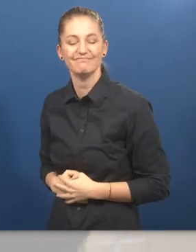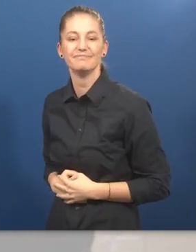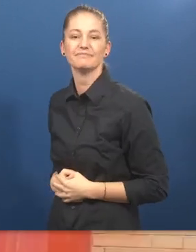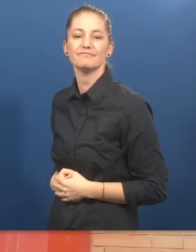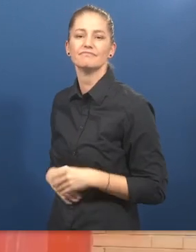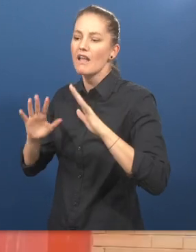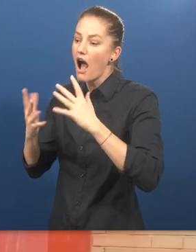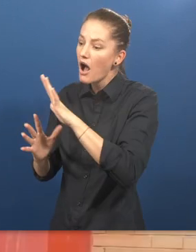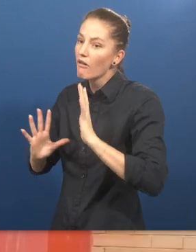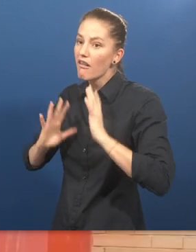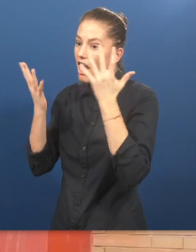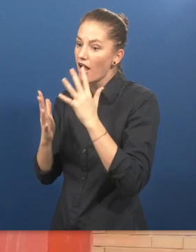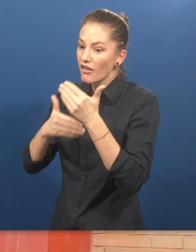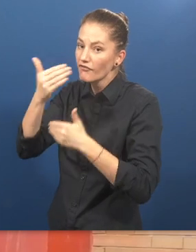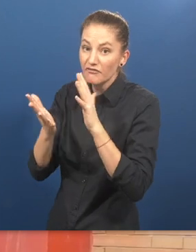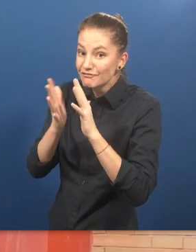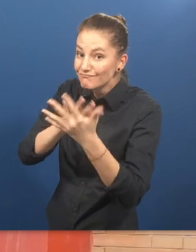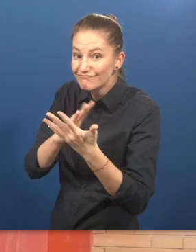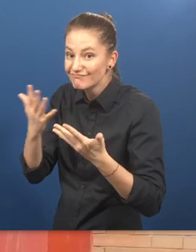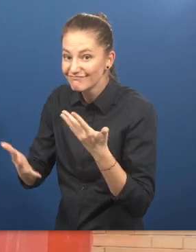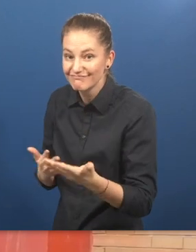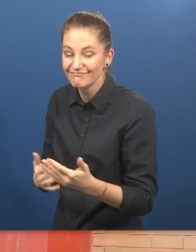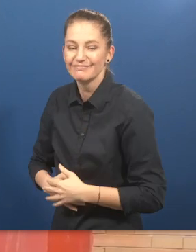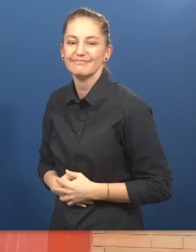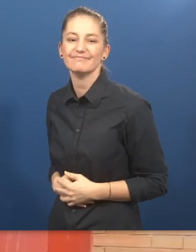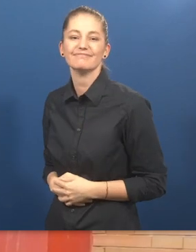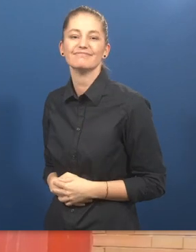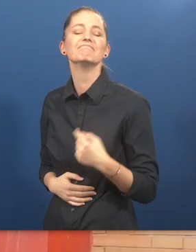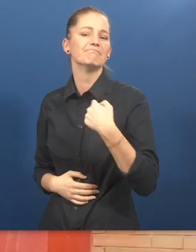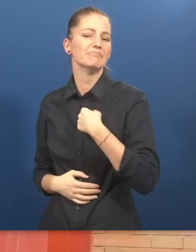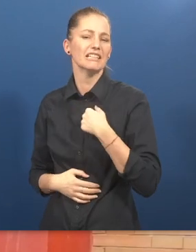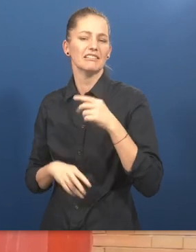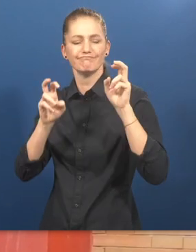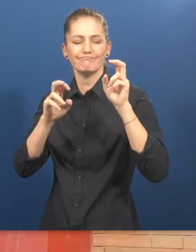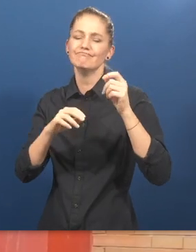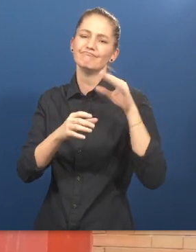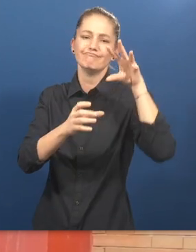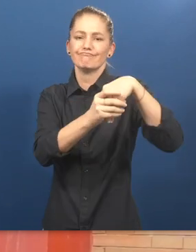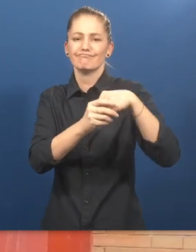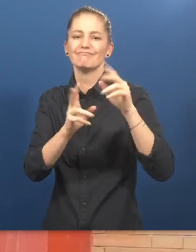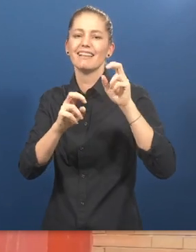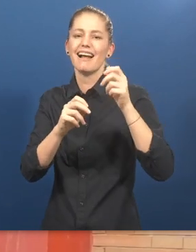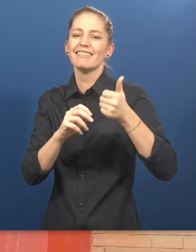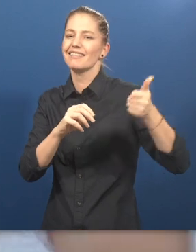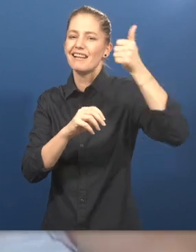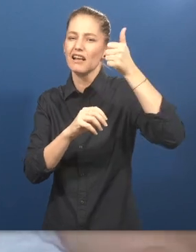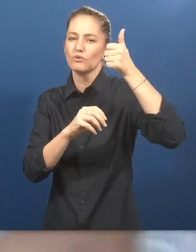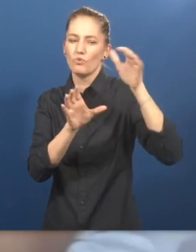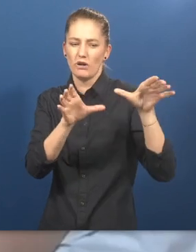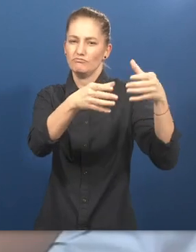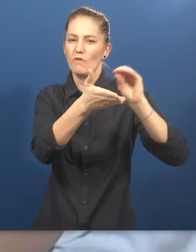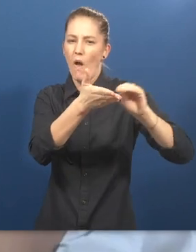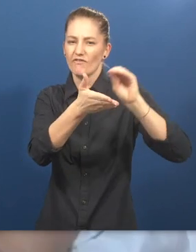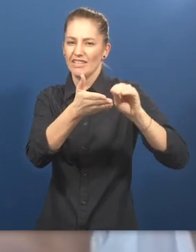I am the Directorate General of Del Cadastre. My role is that of a janitor. I run errands and carry